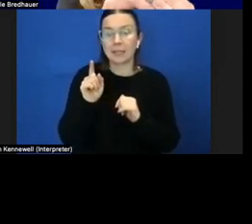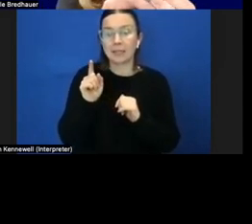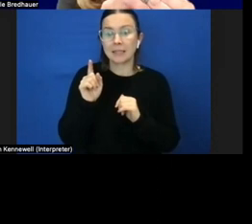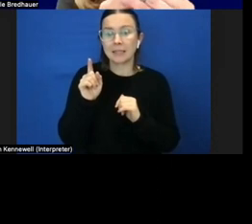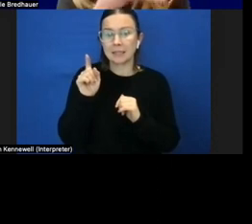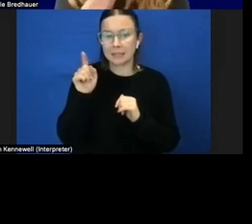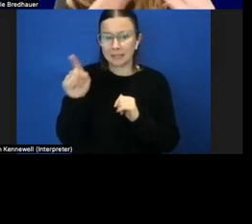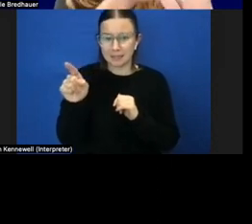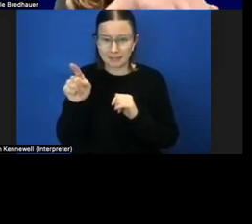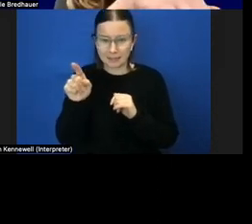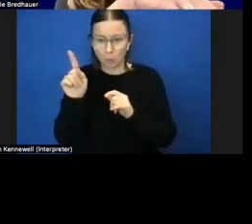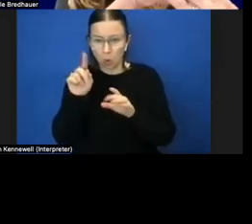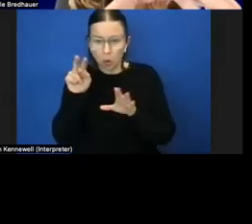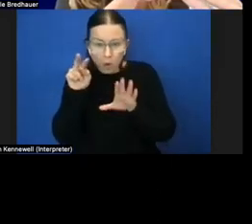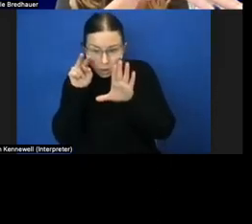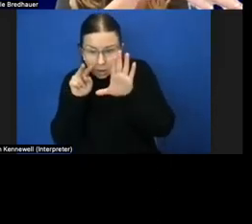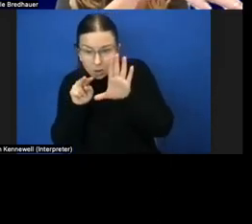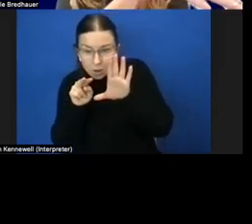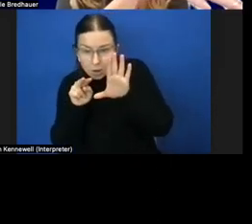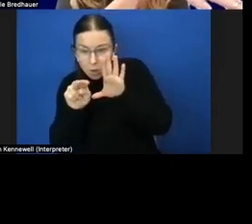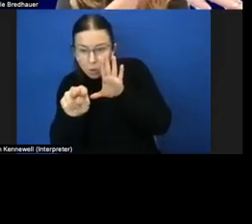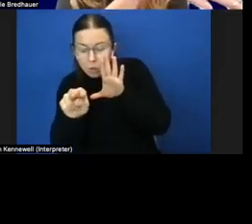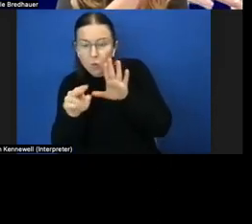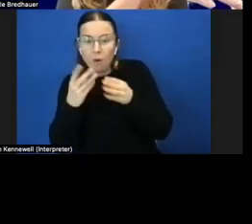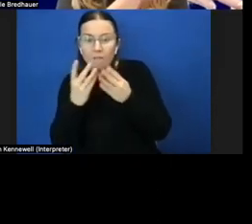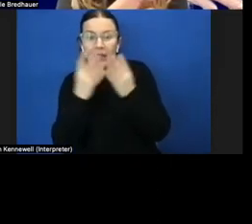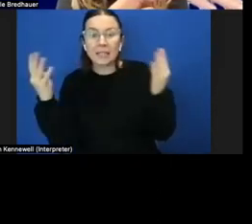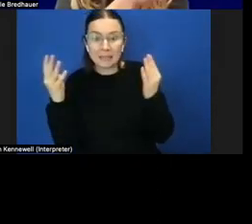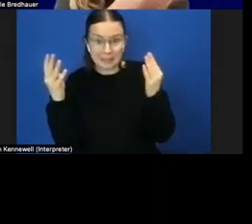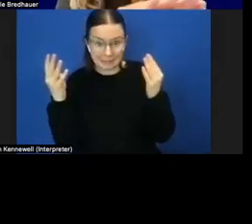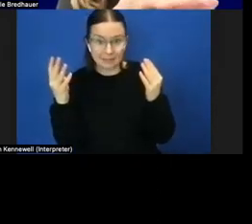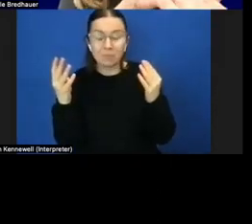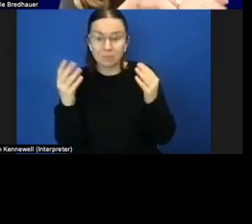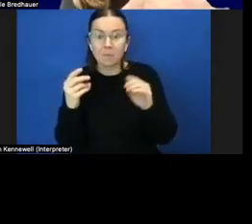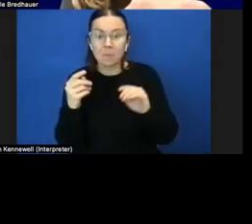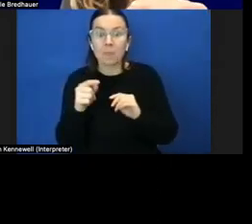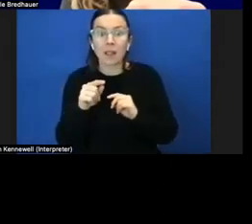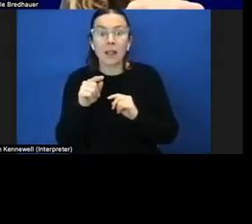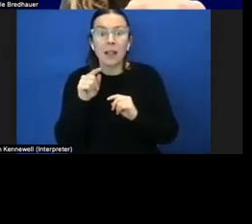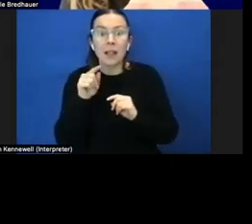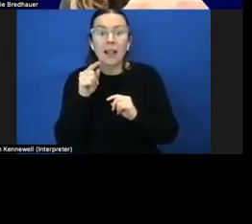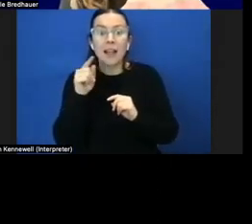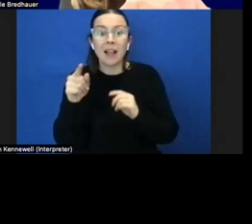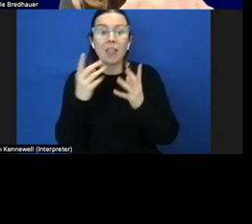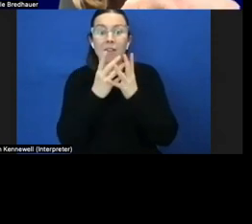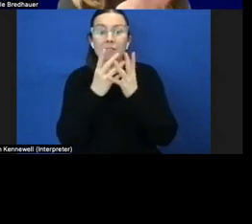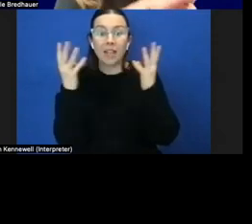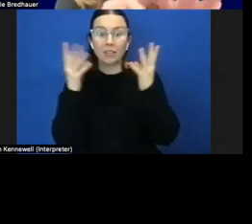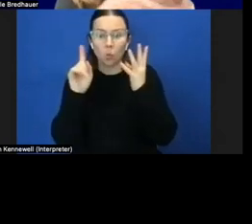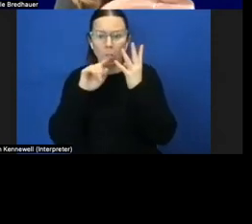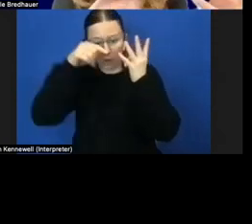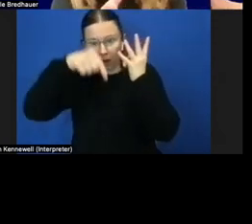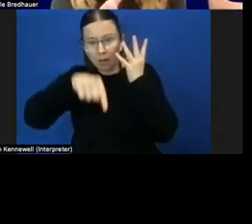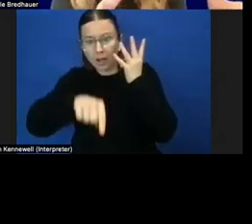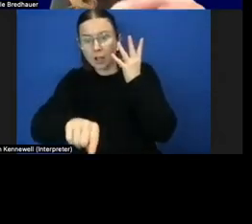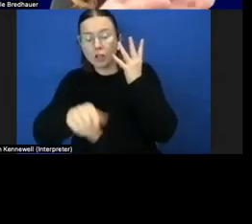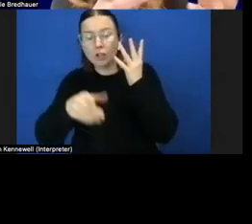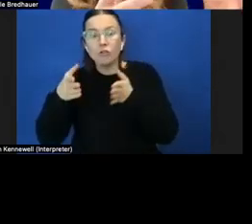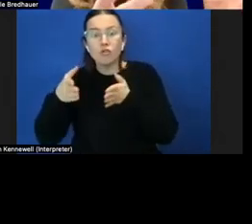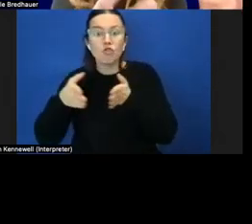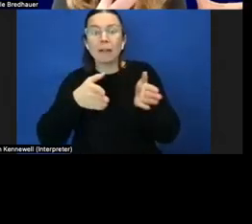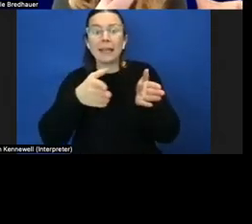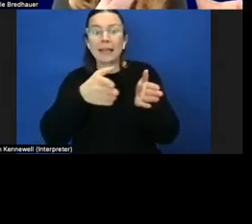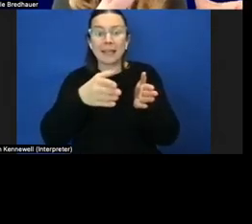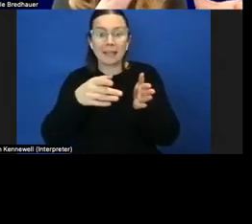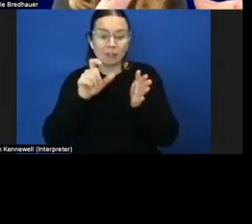through a fence looking uh you know he's uh and the fence is over a creek he's got again a